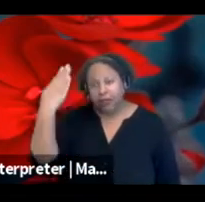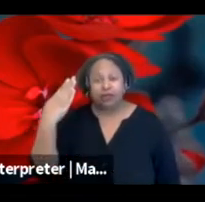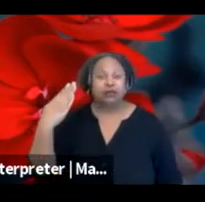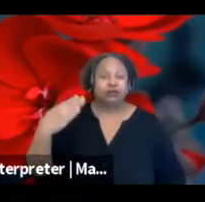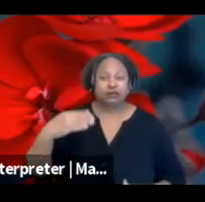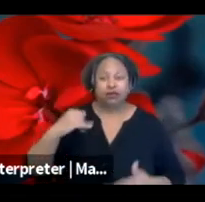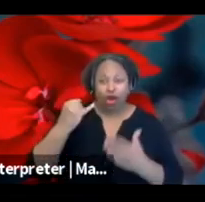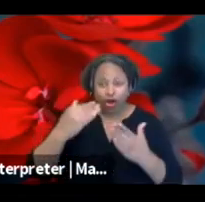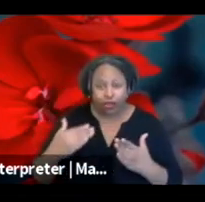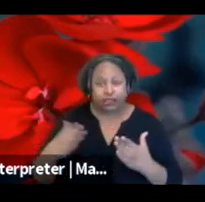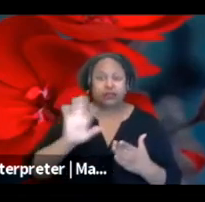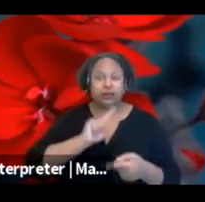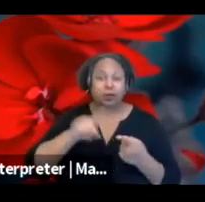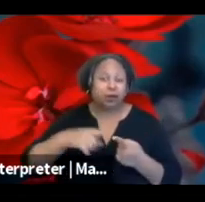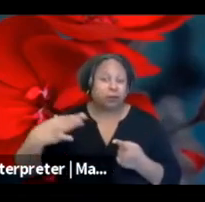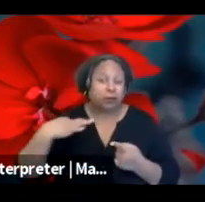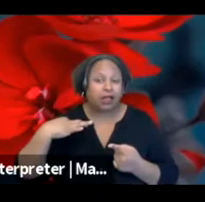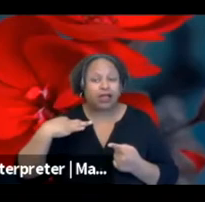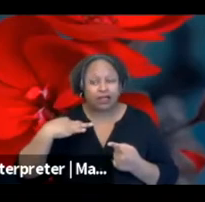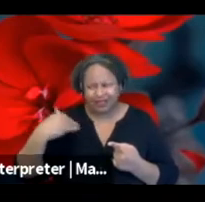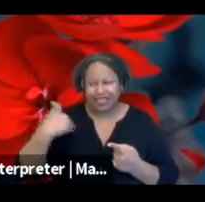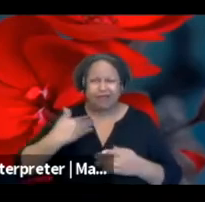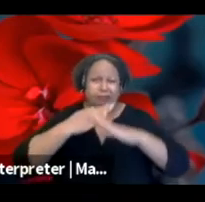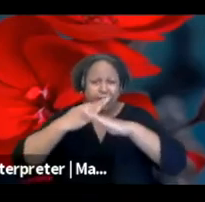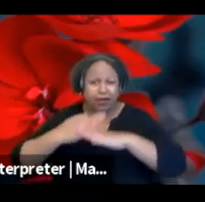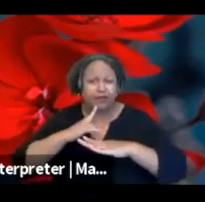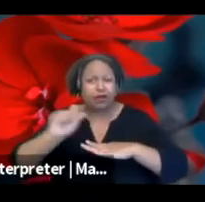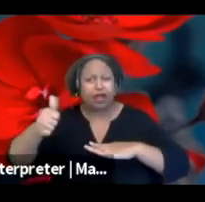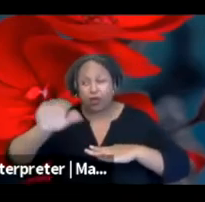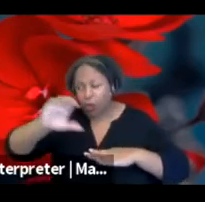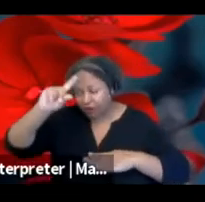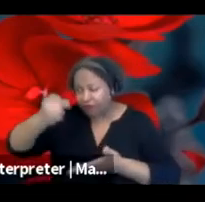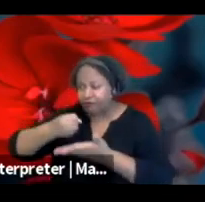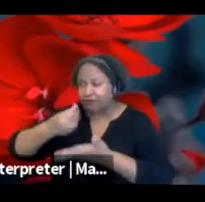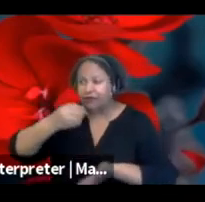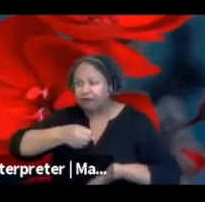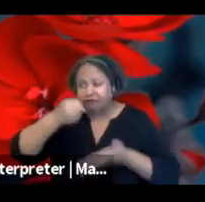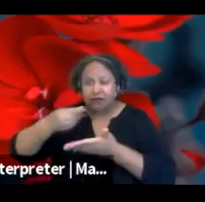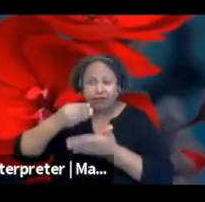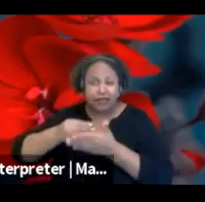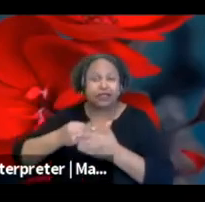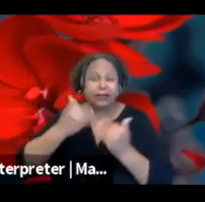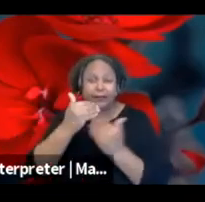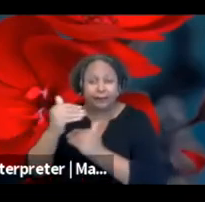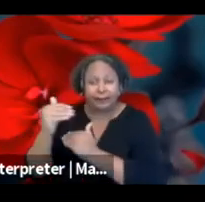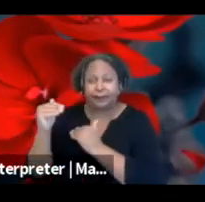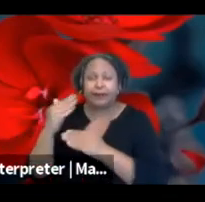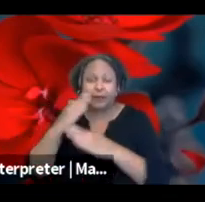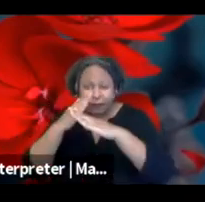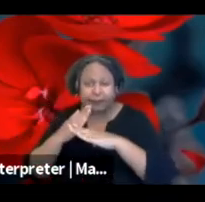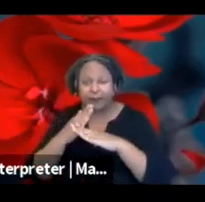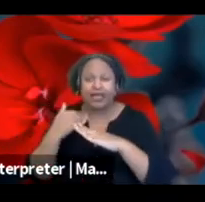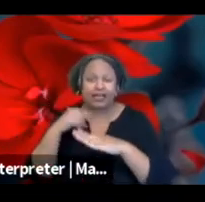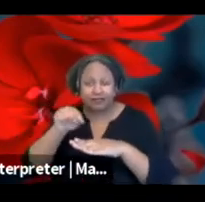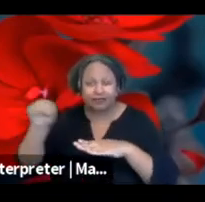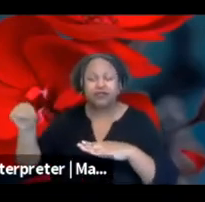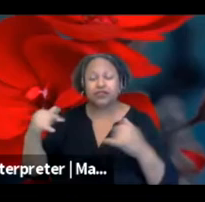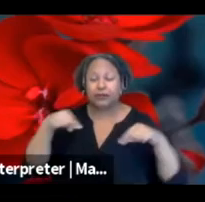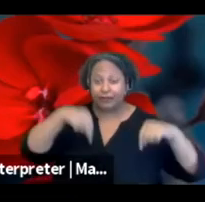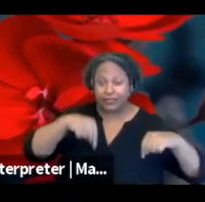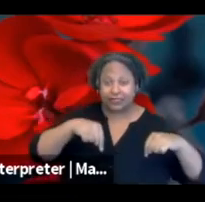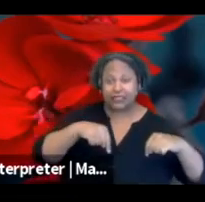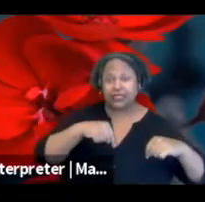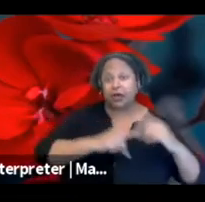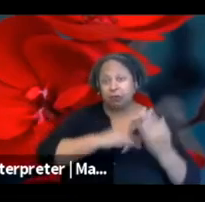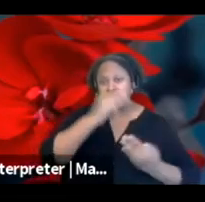already facing sort of a lot of barriers to receiving funding. So it's a little bit more open, let's say, than your traditional